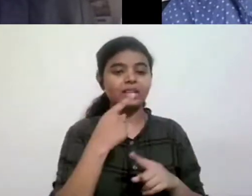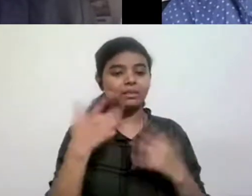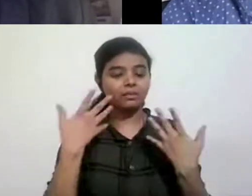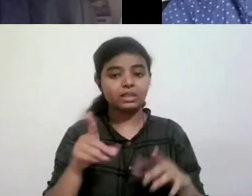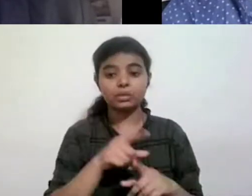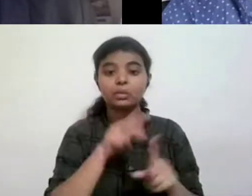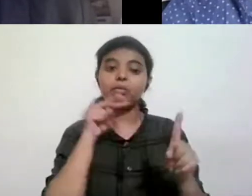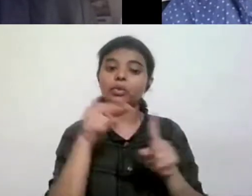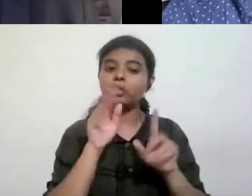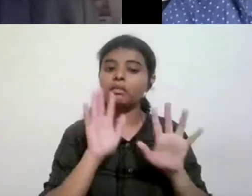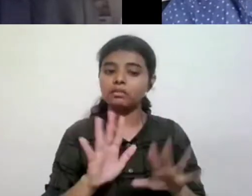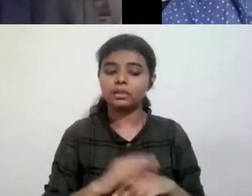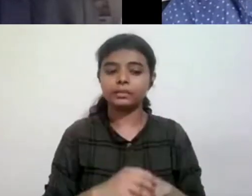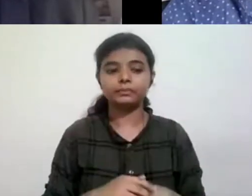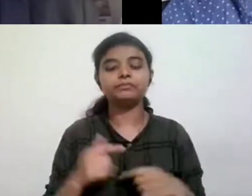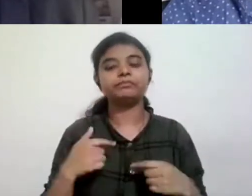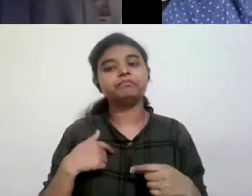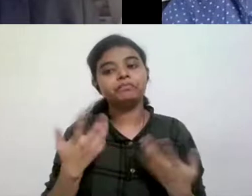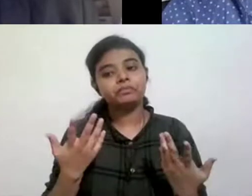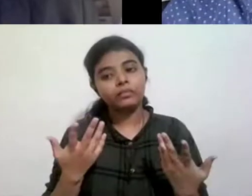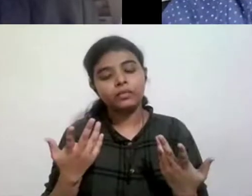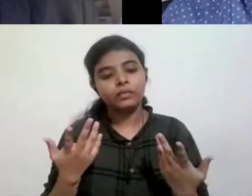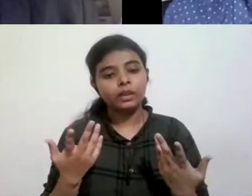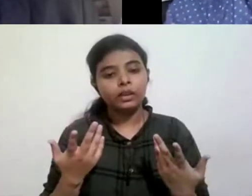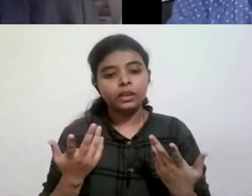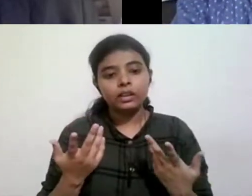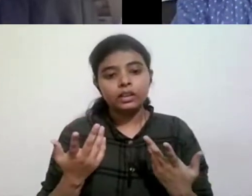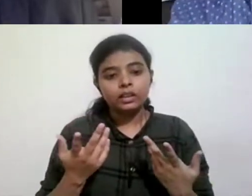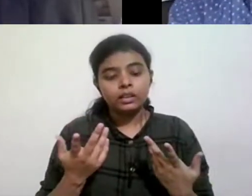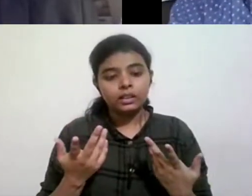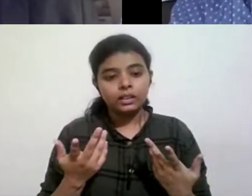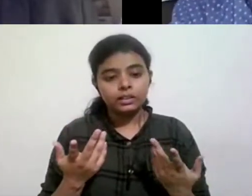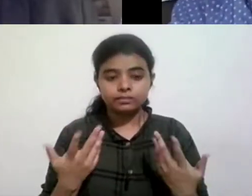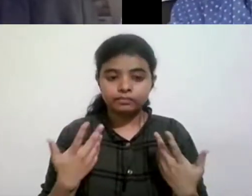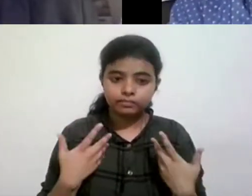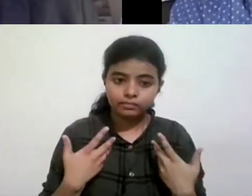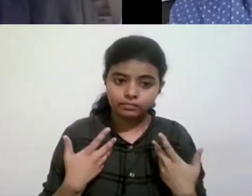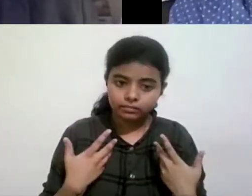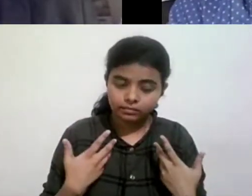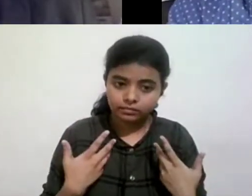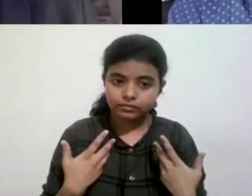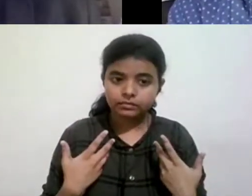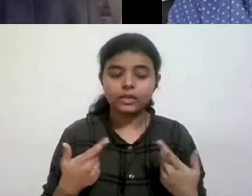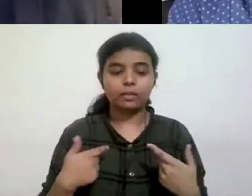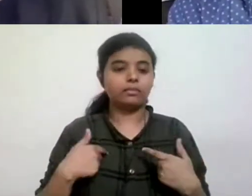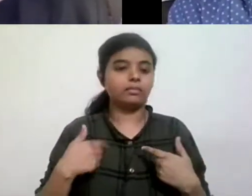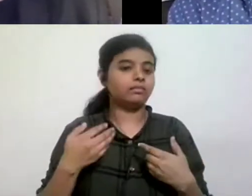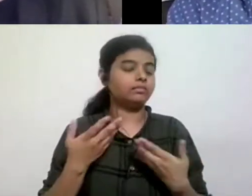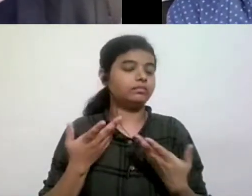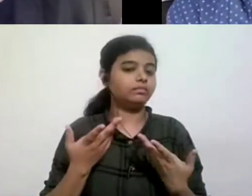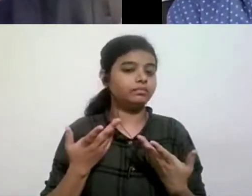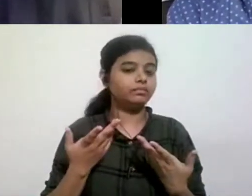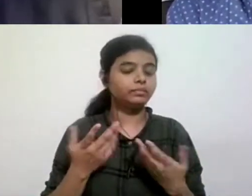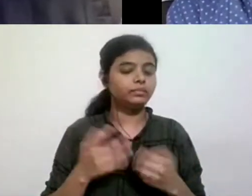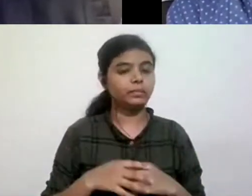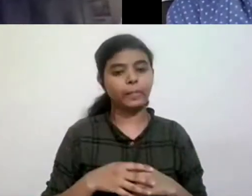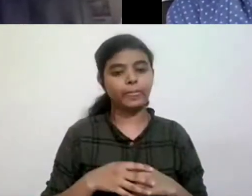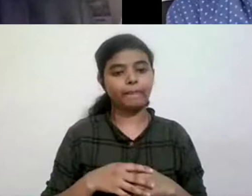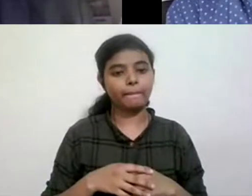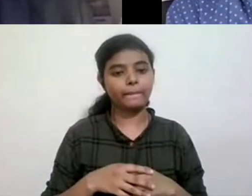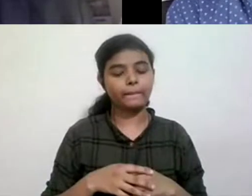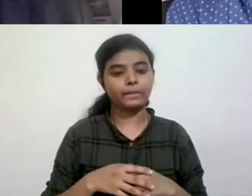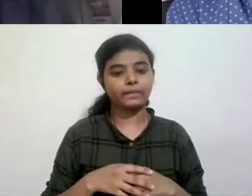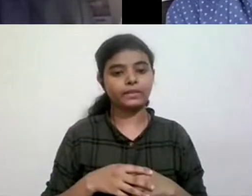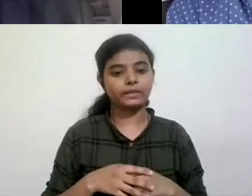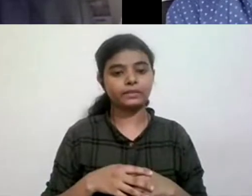aspect of it. So look, um, you know, I, I am, I am by birth and by, uh, um,